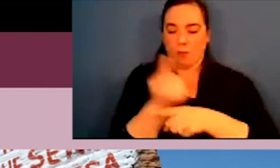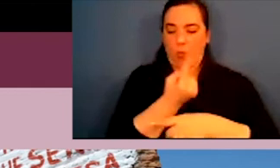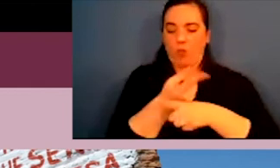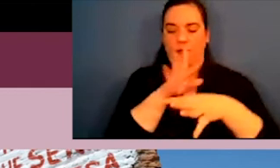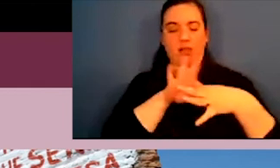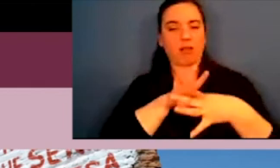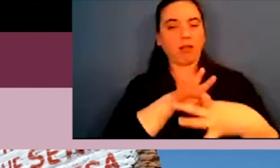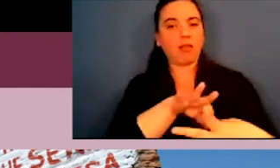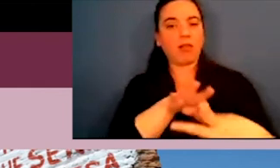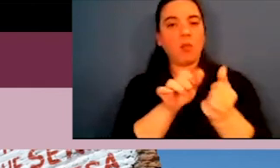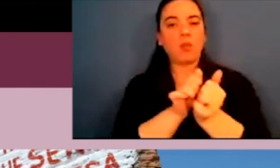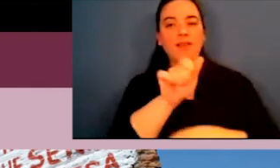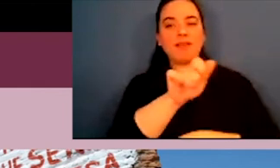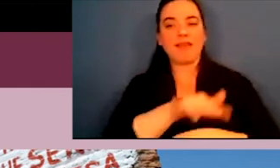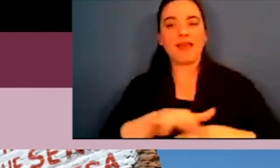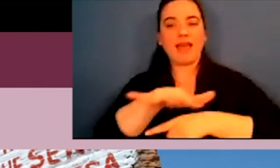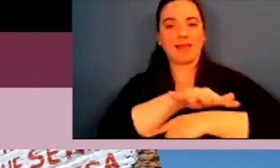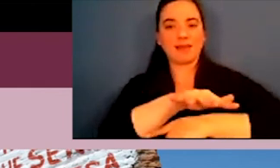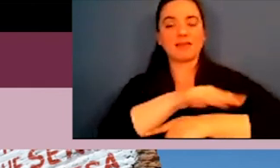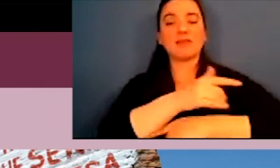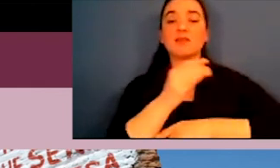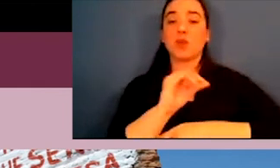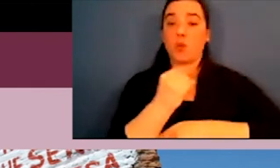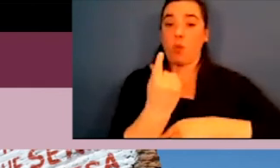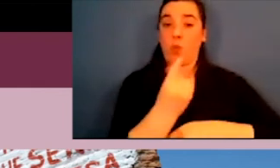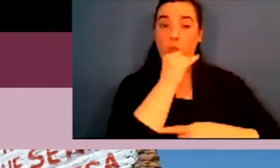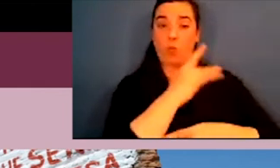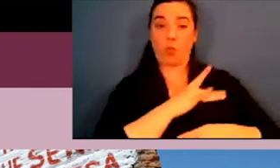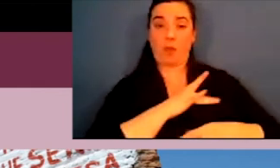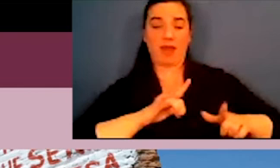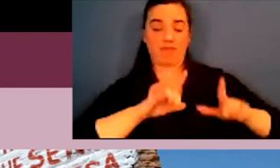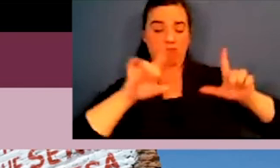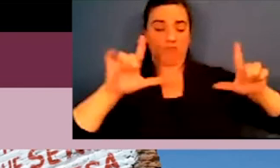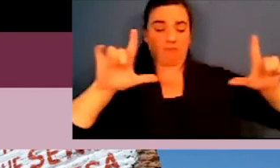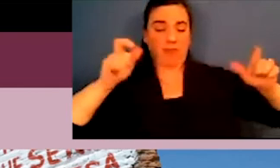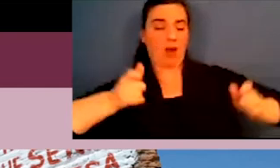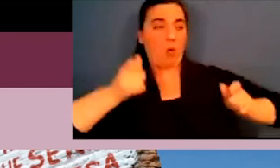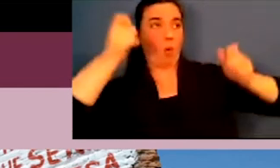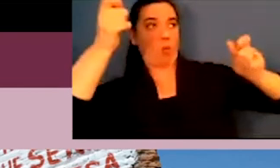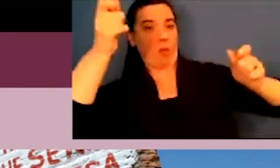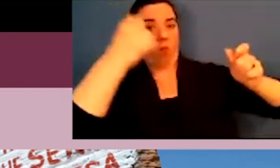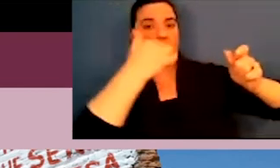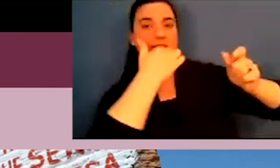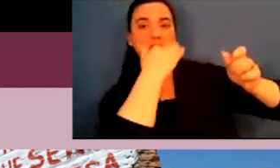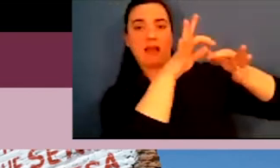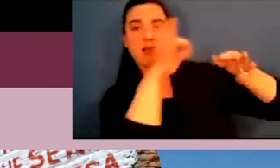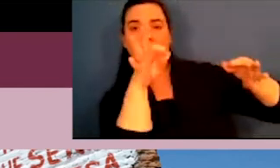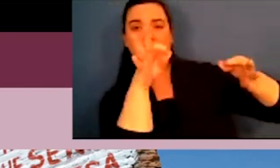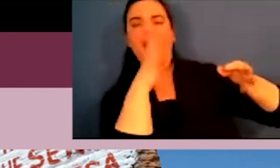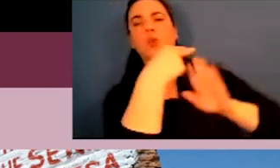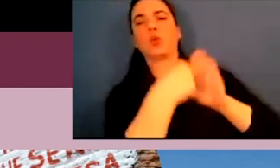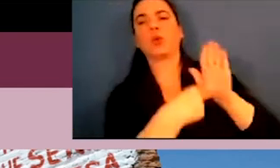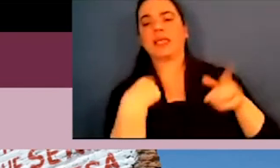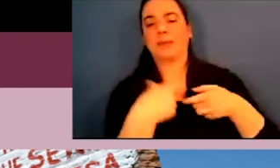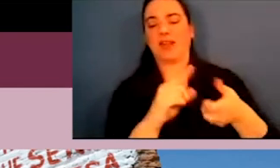um, the proper usage and proper relationship with the lands. So, um, one of the women